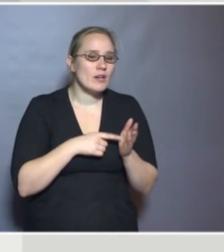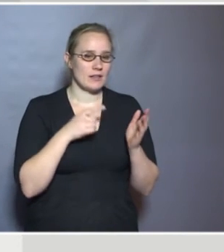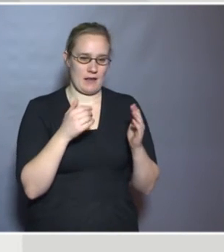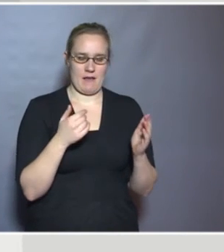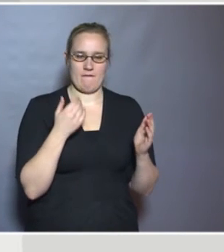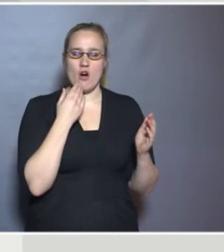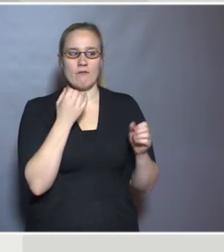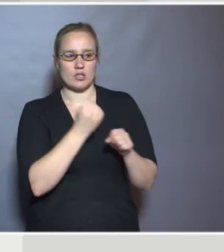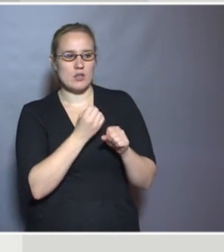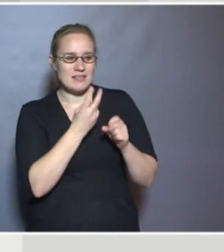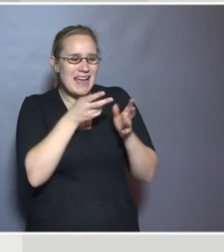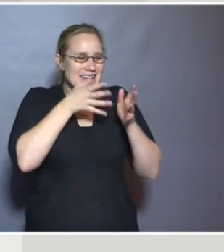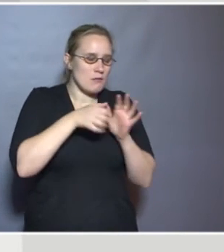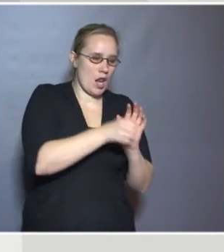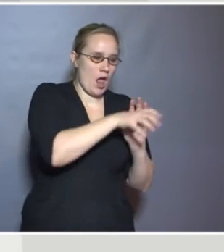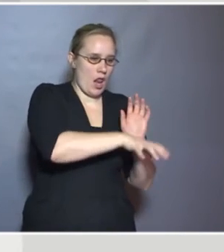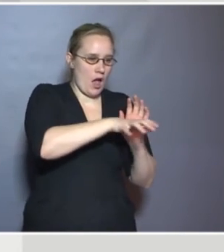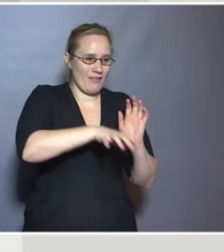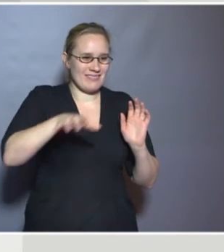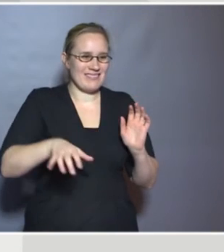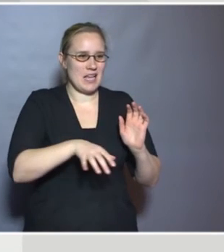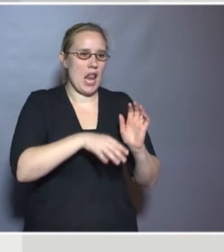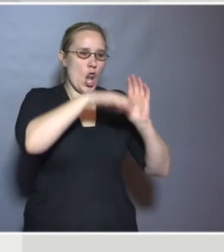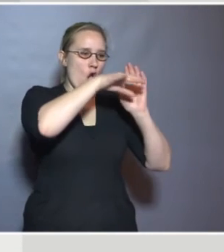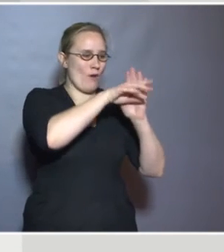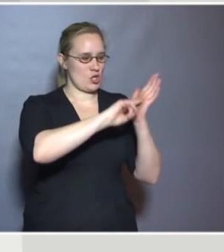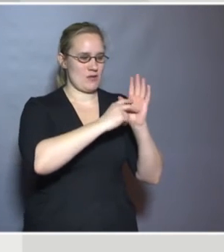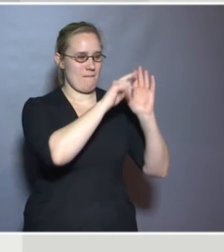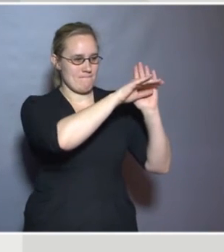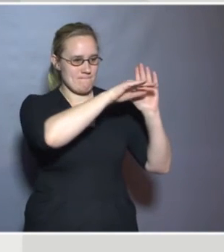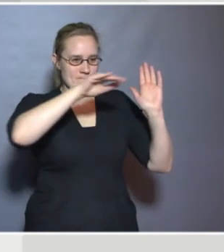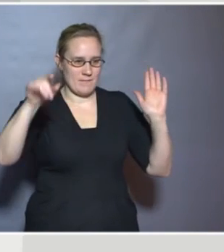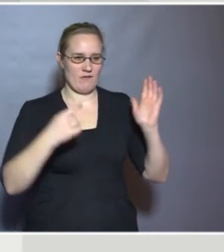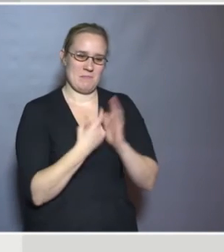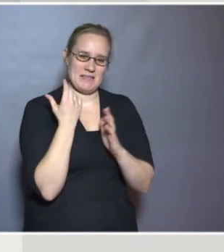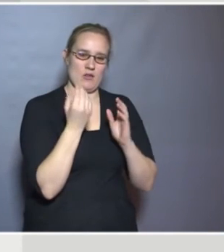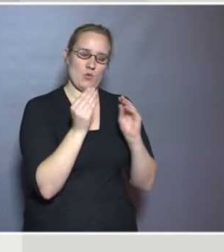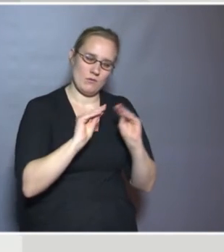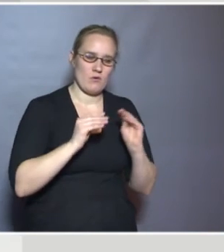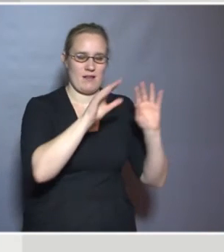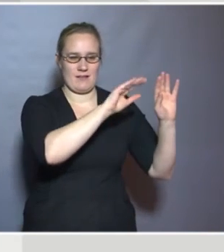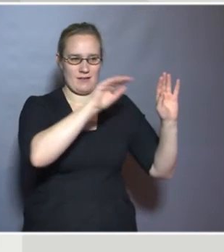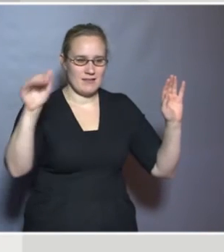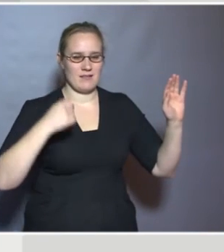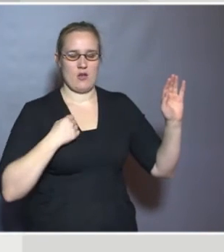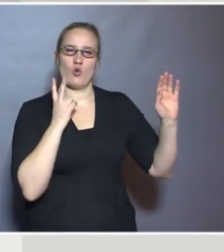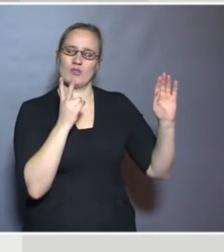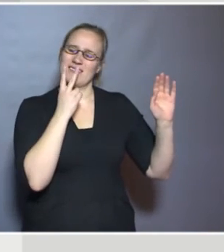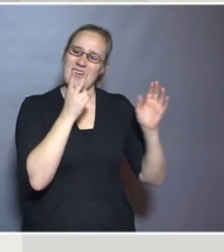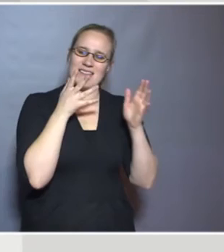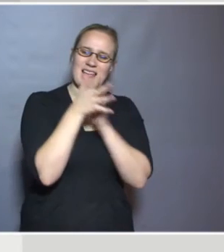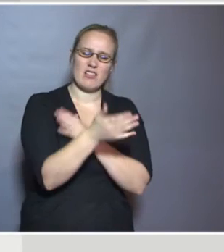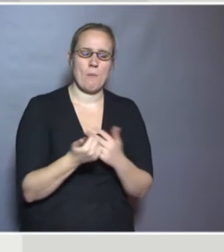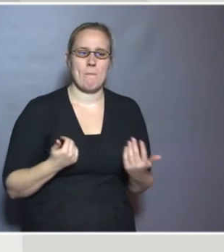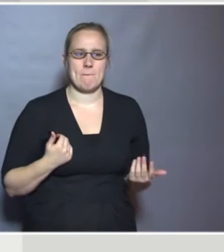was looking at all countries' legal systems for special educational needs, and then looking at